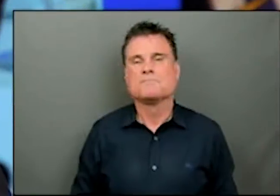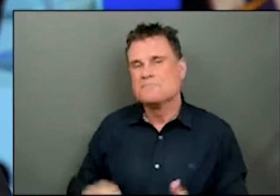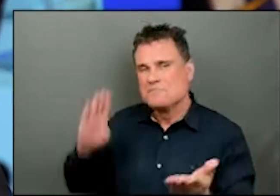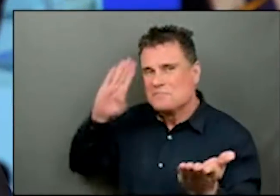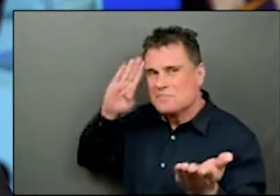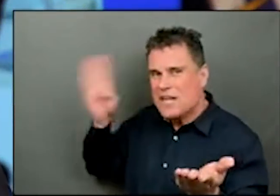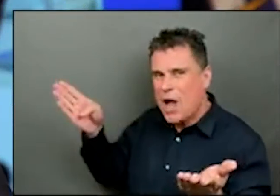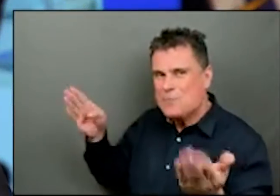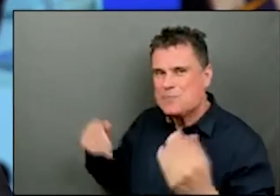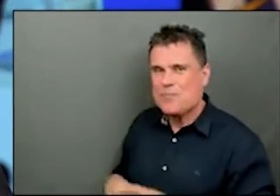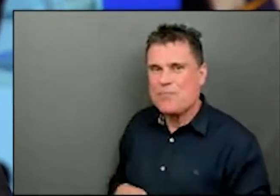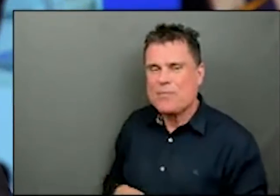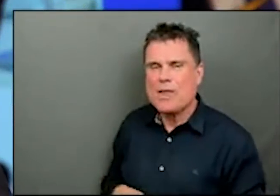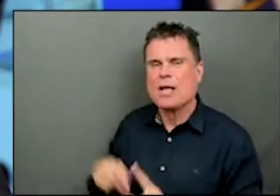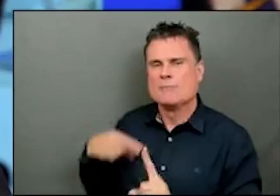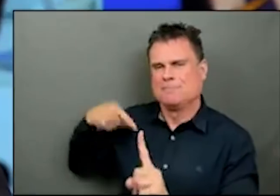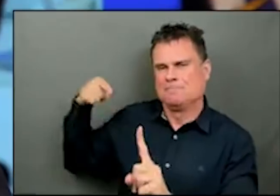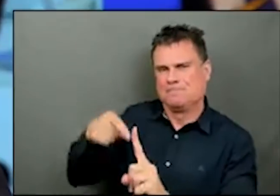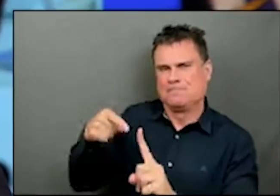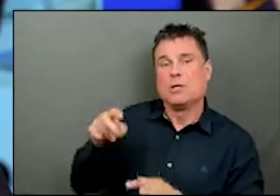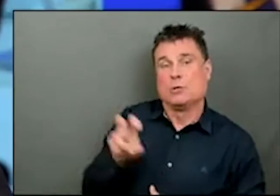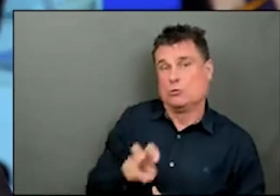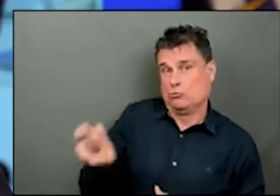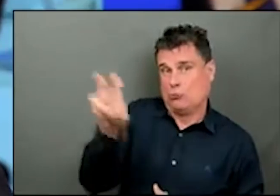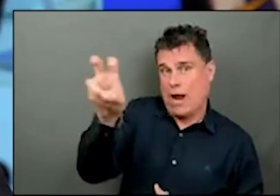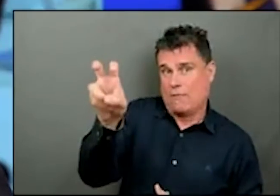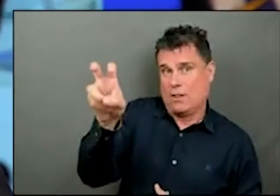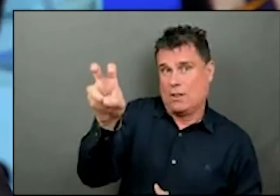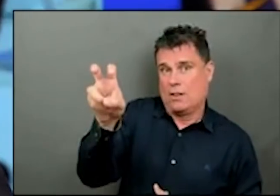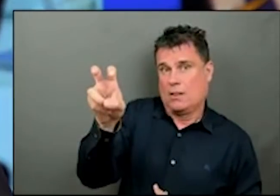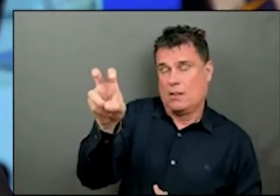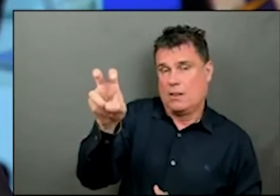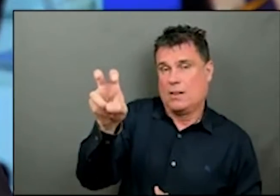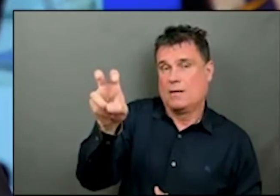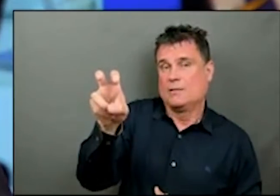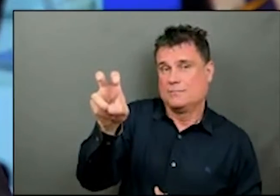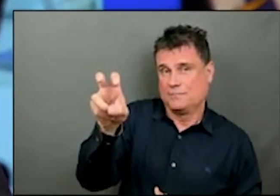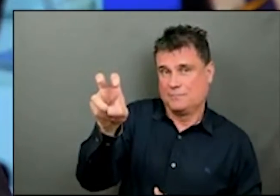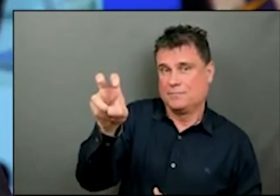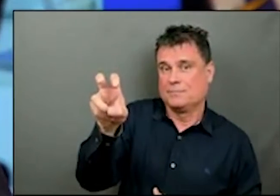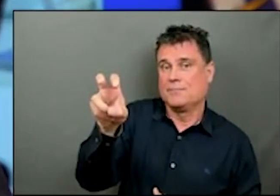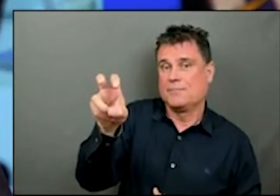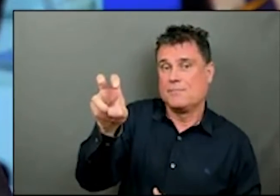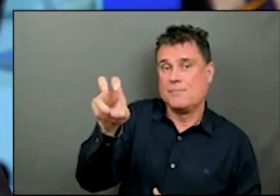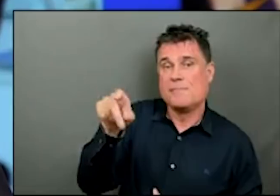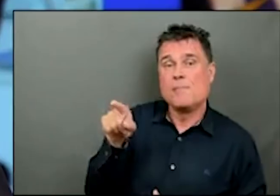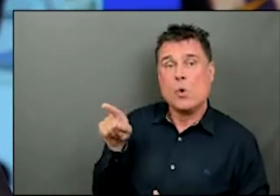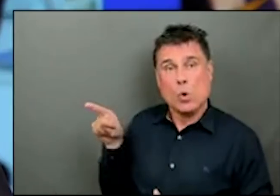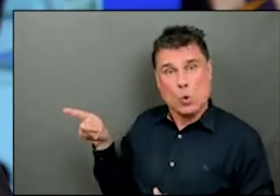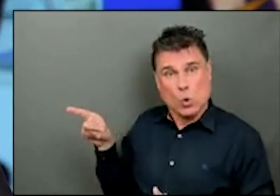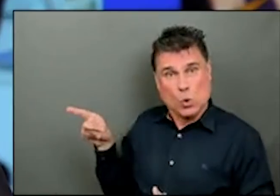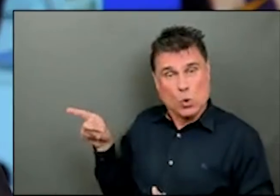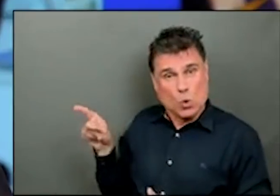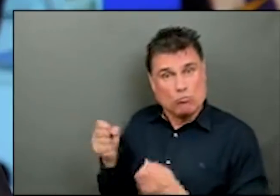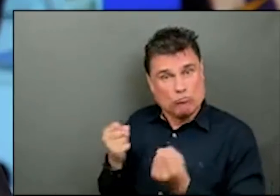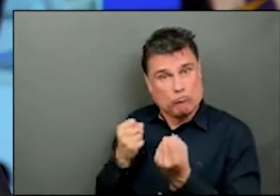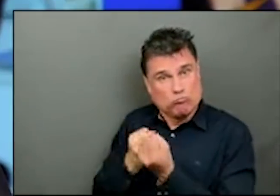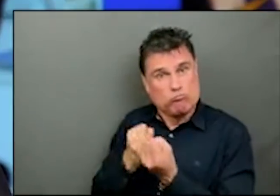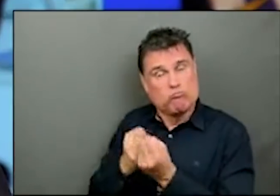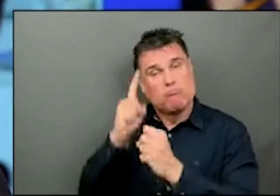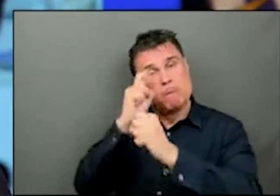back to the travel issue. Would you be in support if it were able to be done a regime where